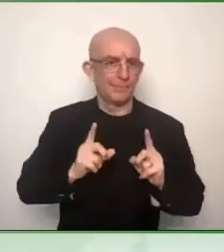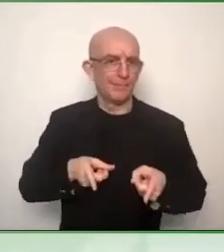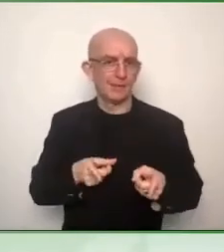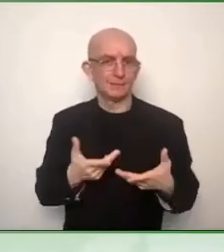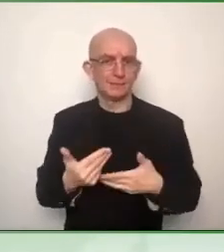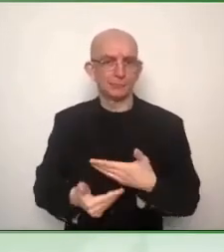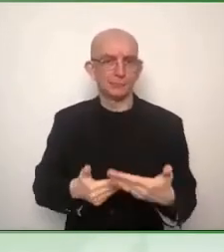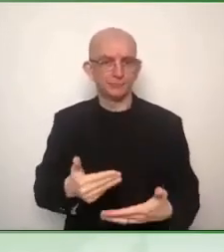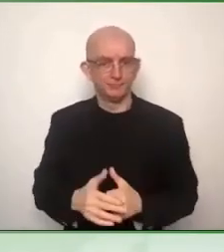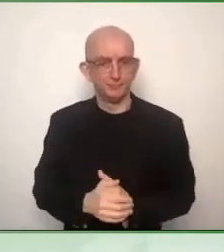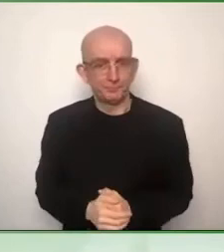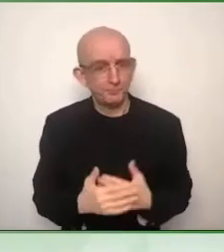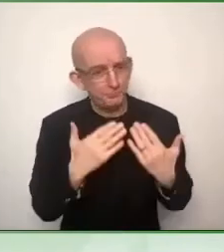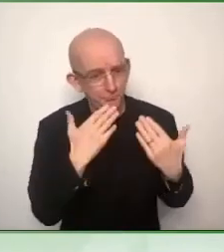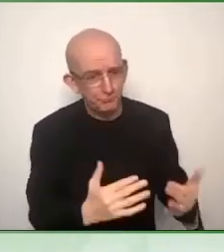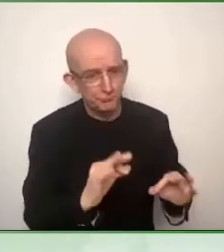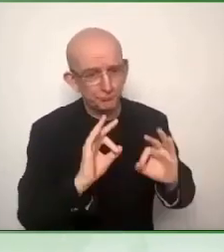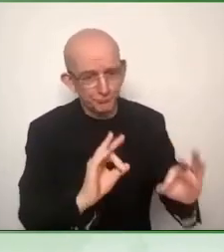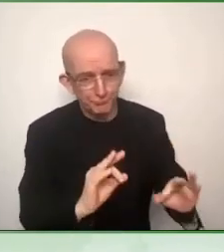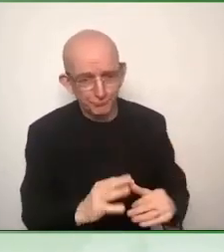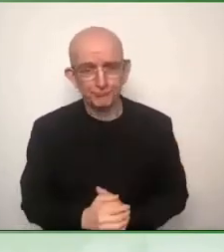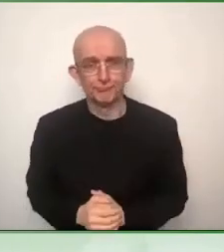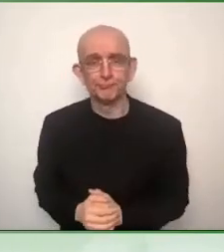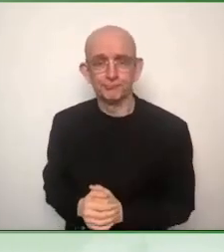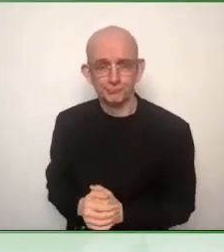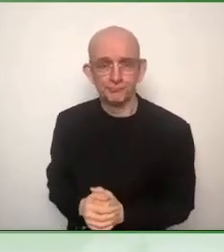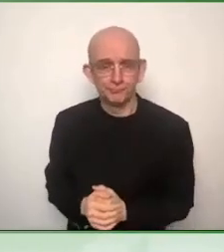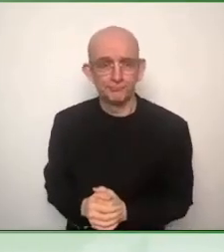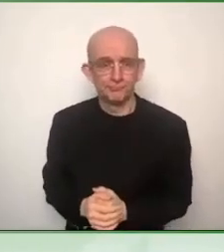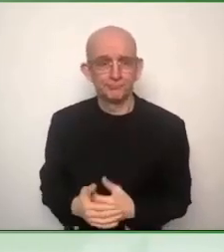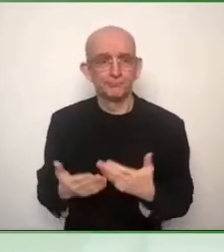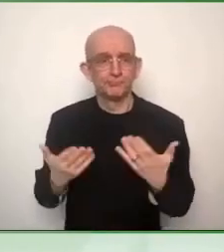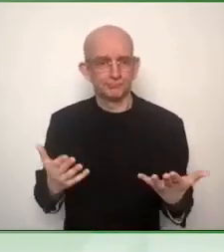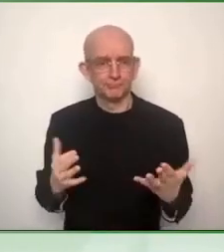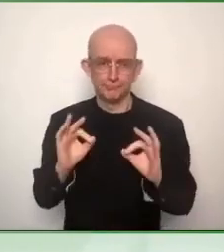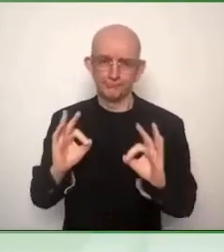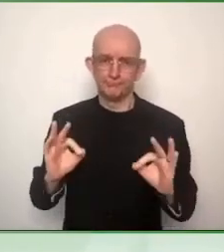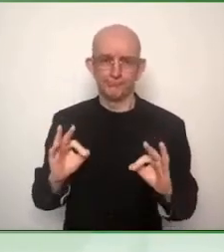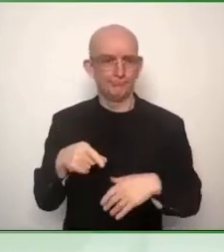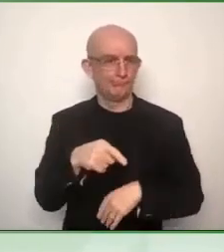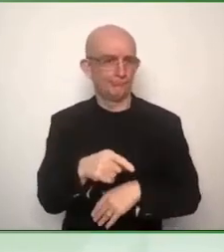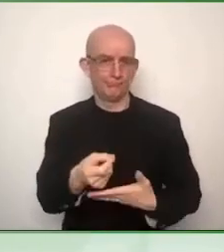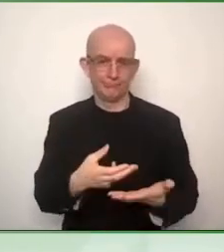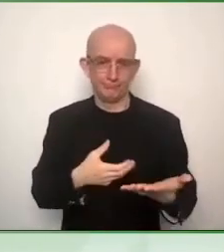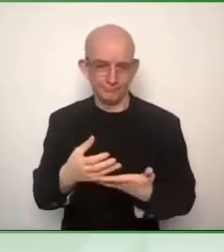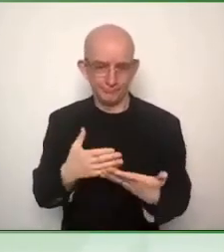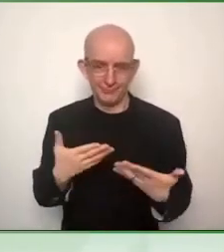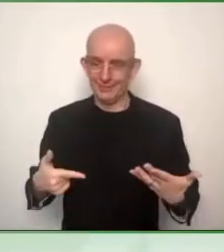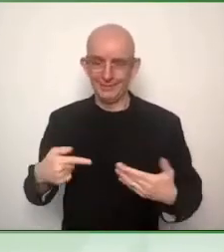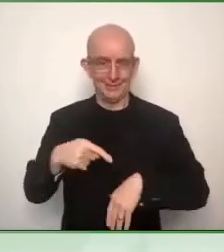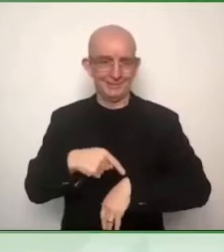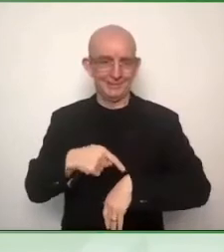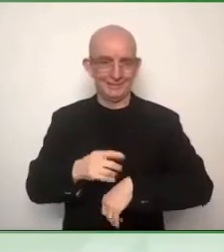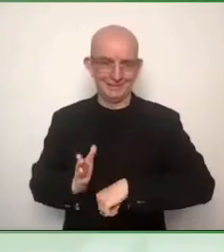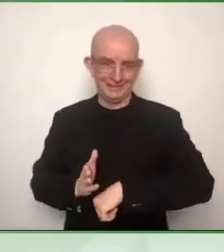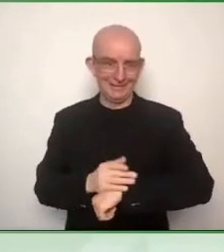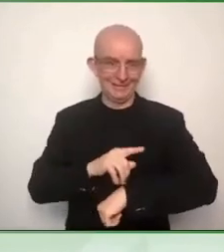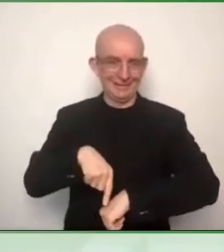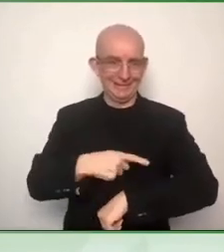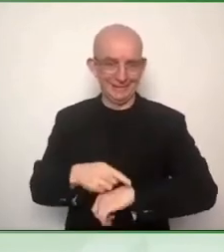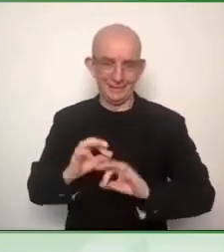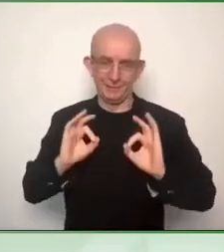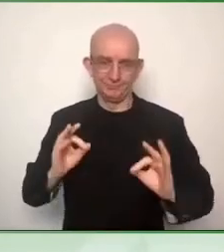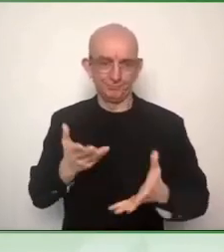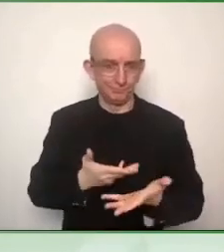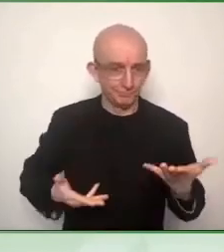closing comments, any wish lists from Amazon, anything that comes to your